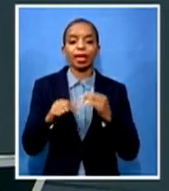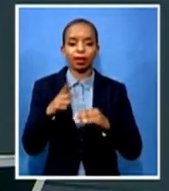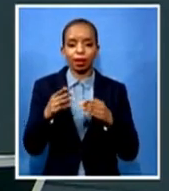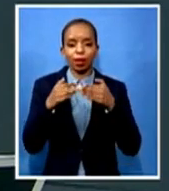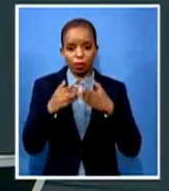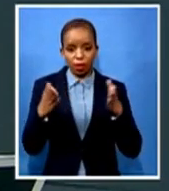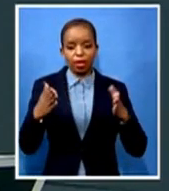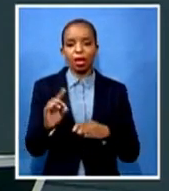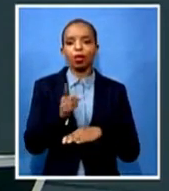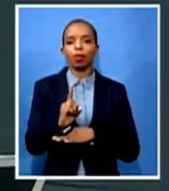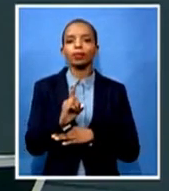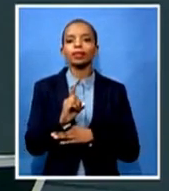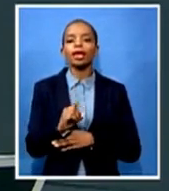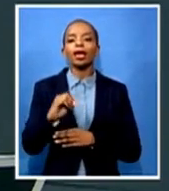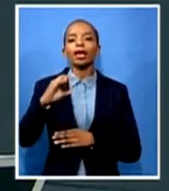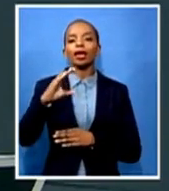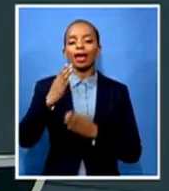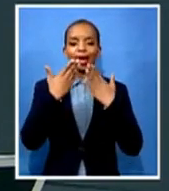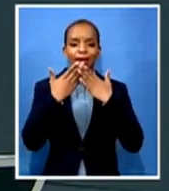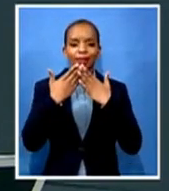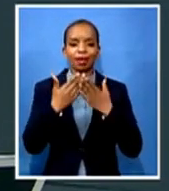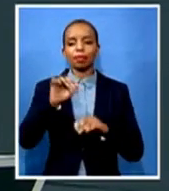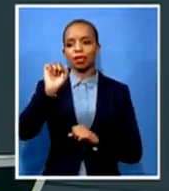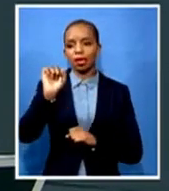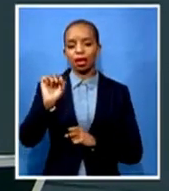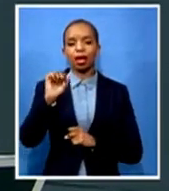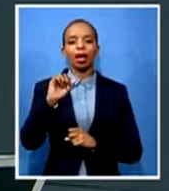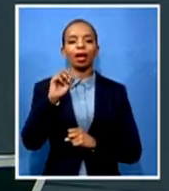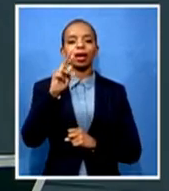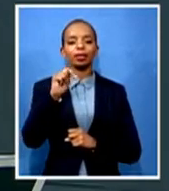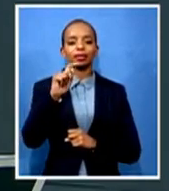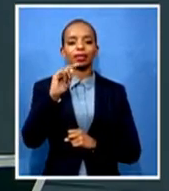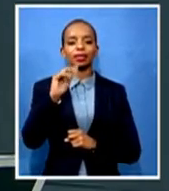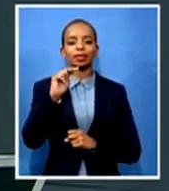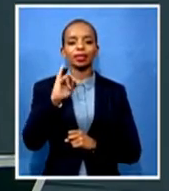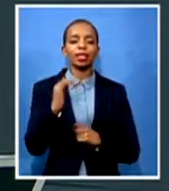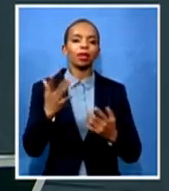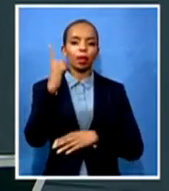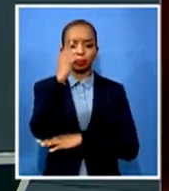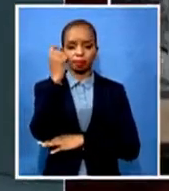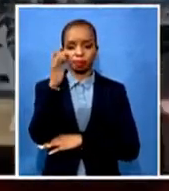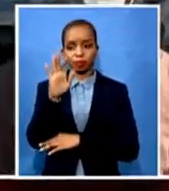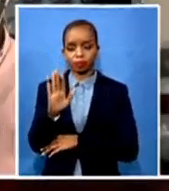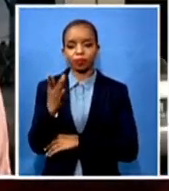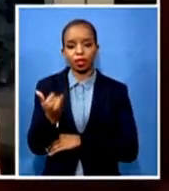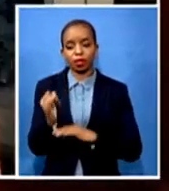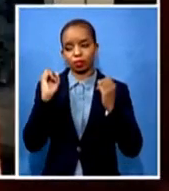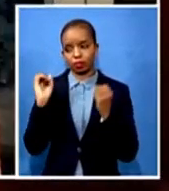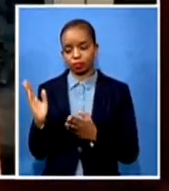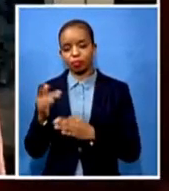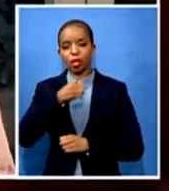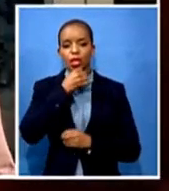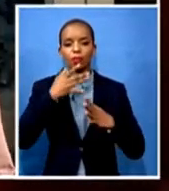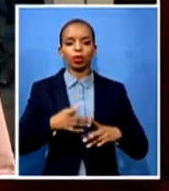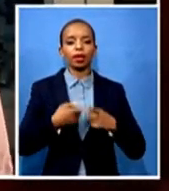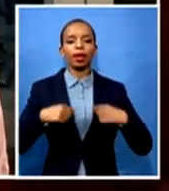Mdingi Village, where rural cricket players will be developed. Abungile Yankees is our reporter covering this story for us. Abungile, very good morning to